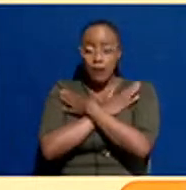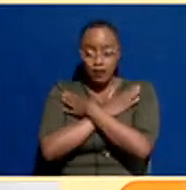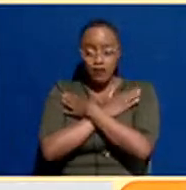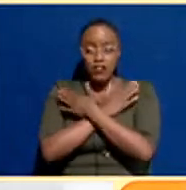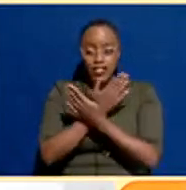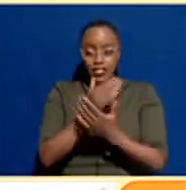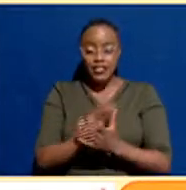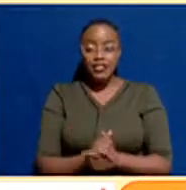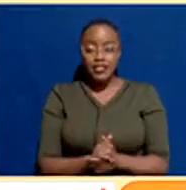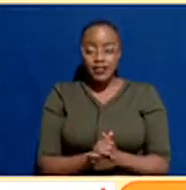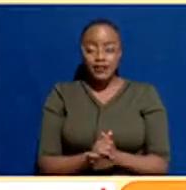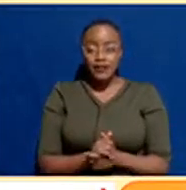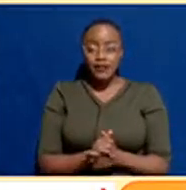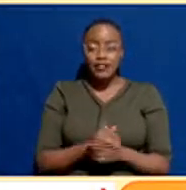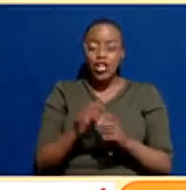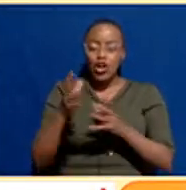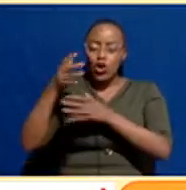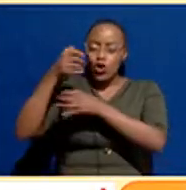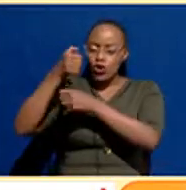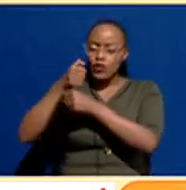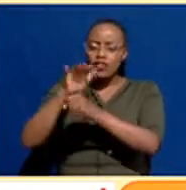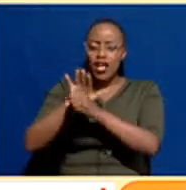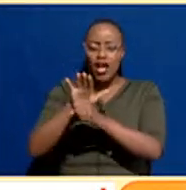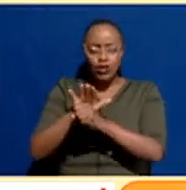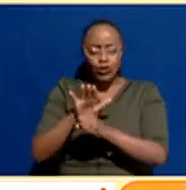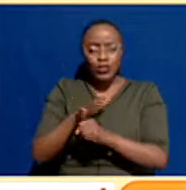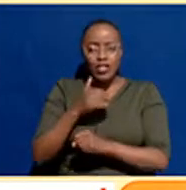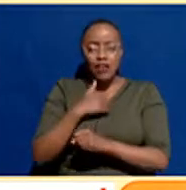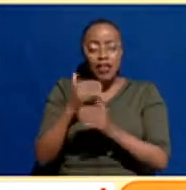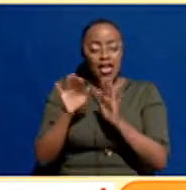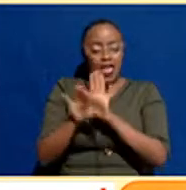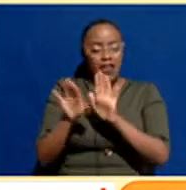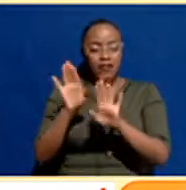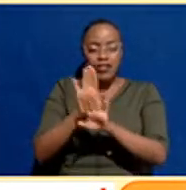very confident in everything which she did.